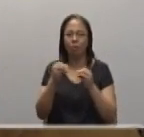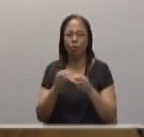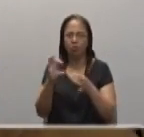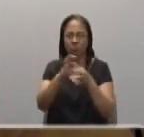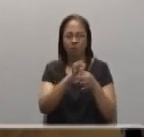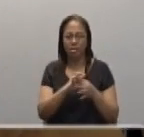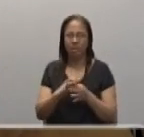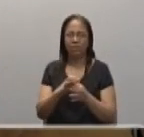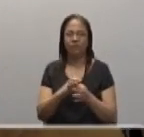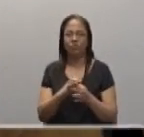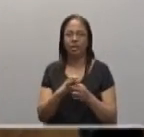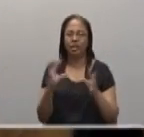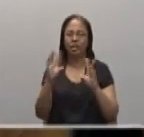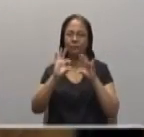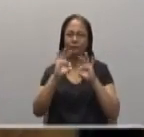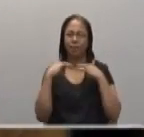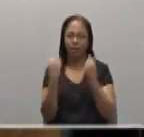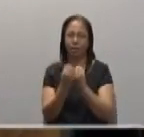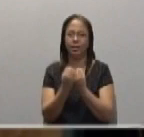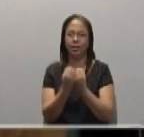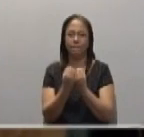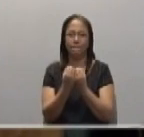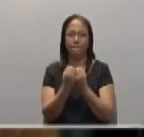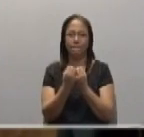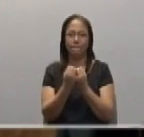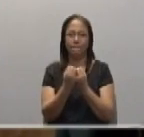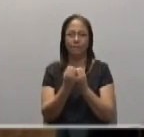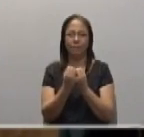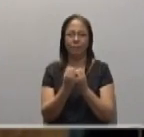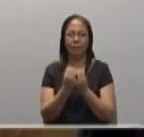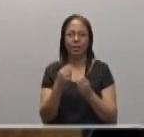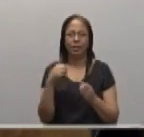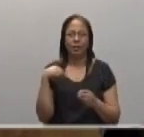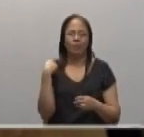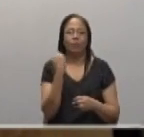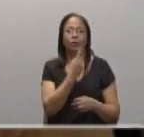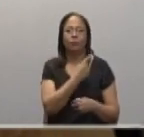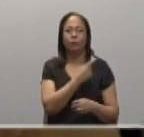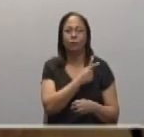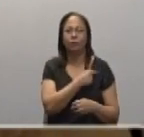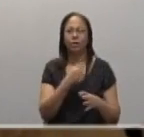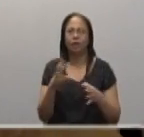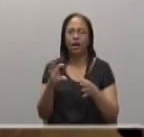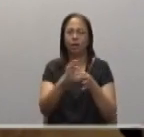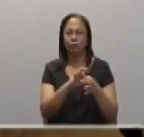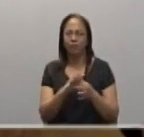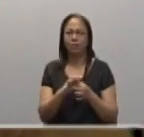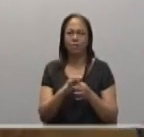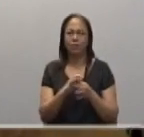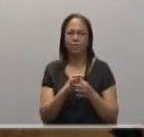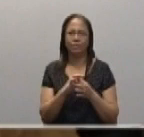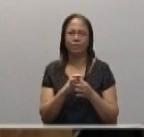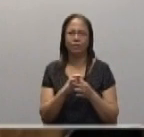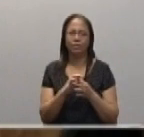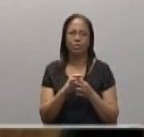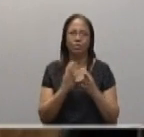that we can feel that in a family we are reconciled and we are united by